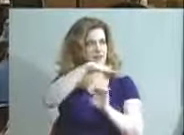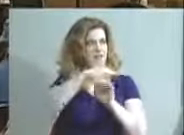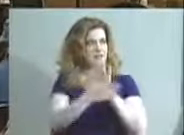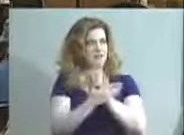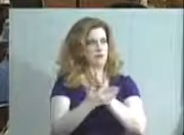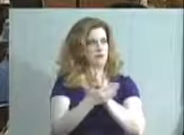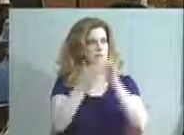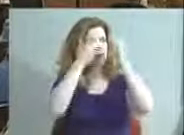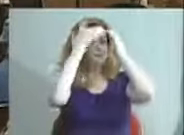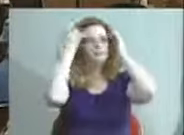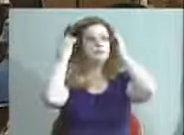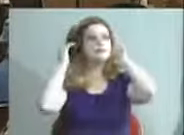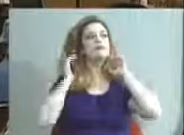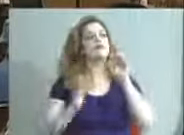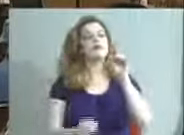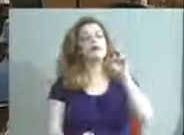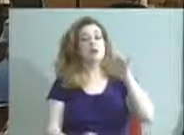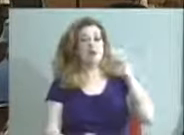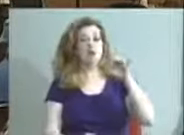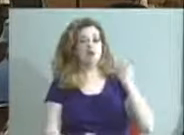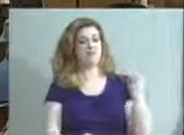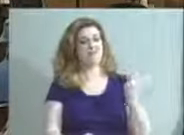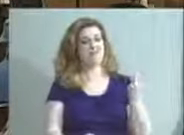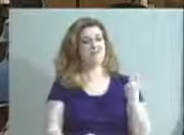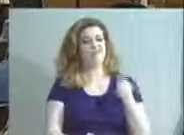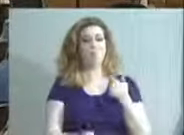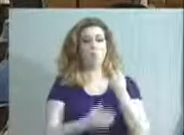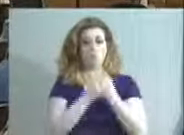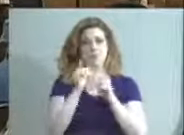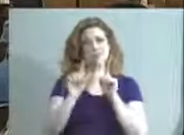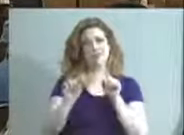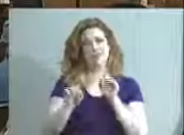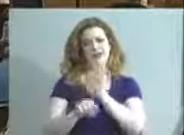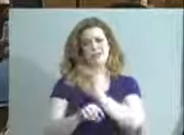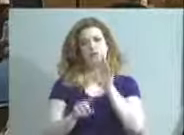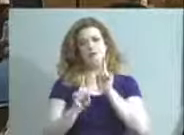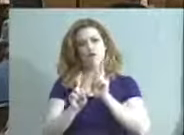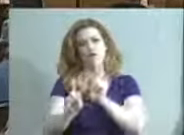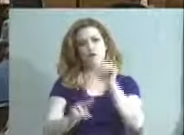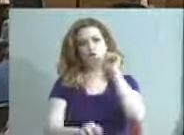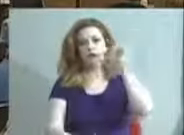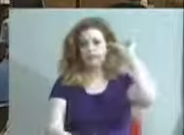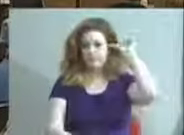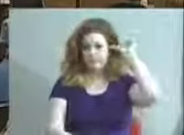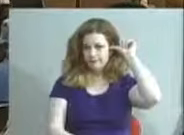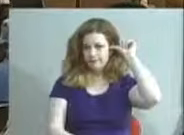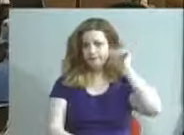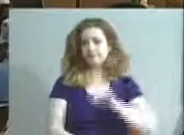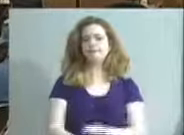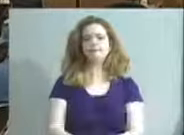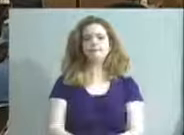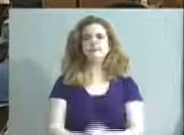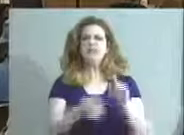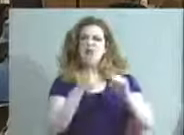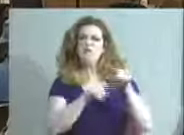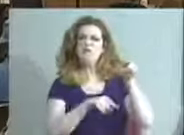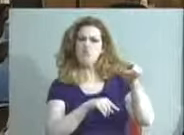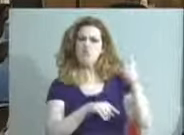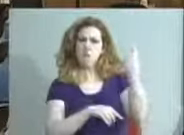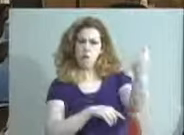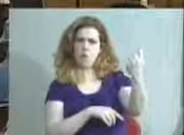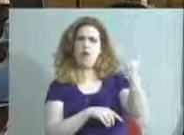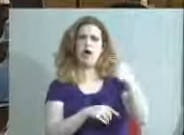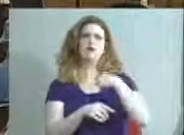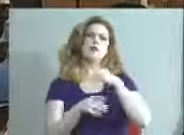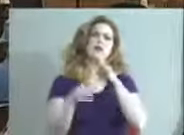Dr. Hargans and I both attended President McGowan's funeral yesterday and one of his friends remembered what made him